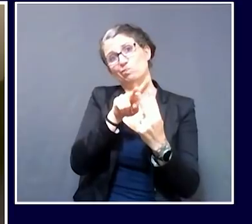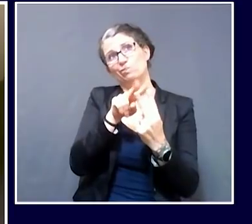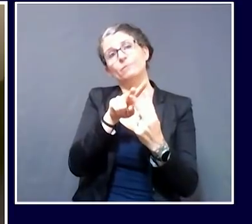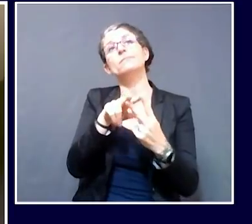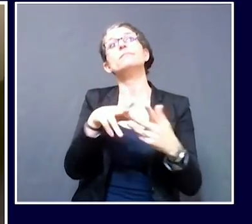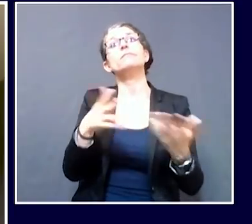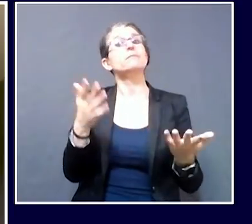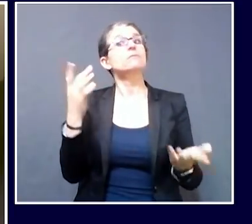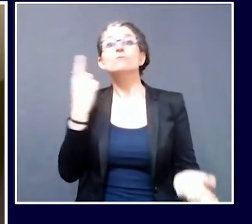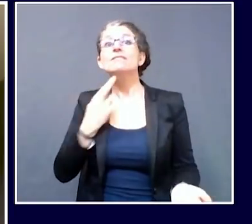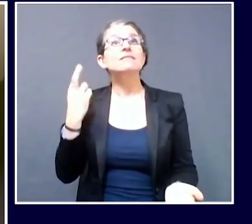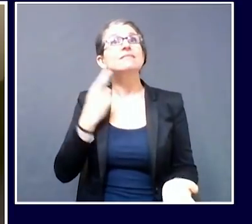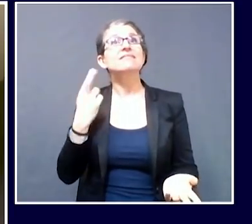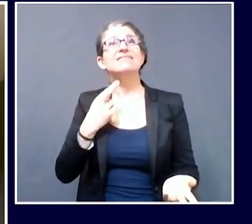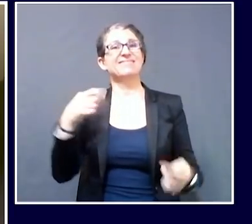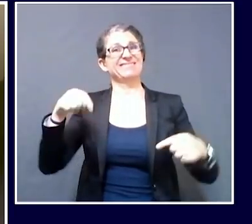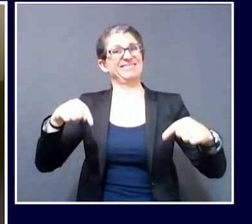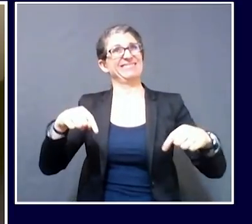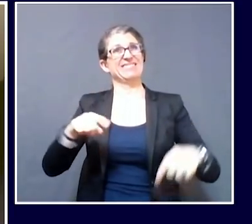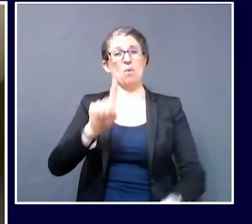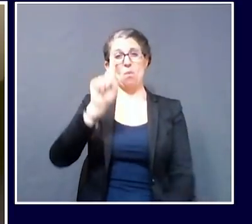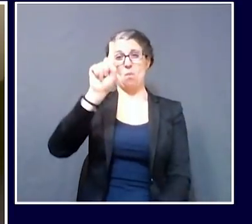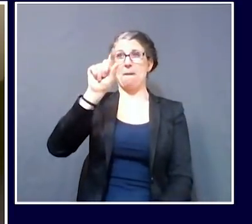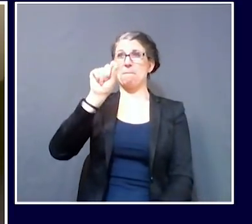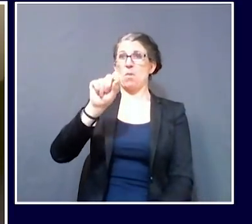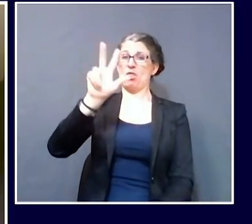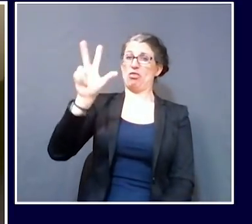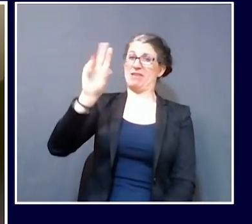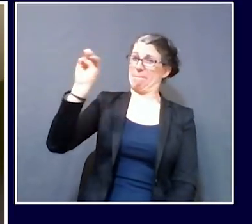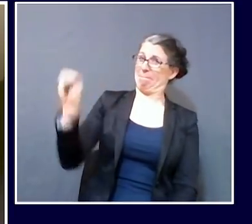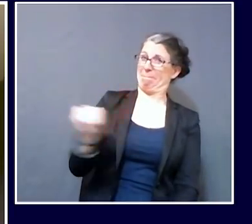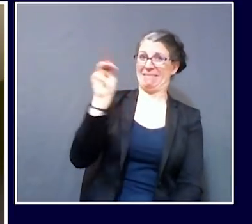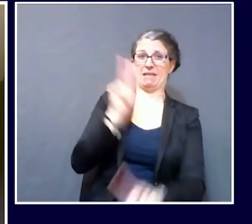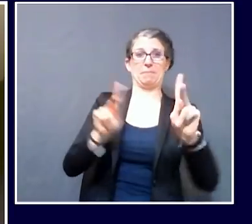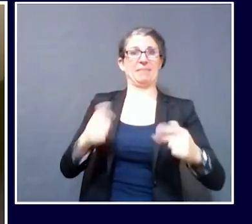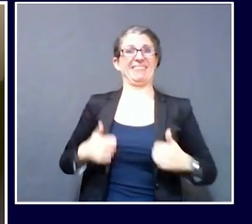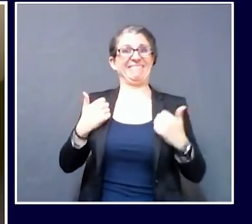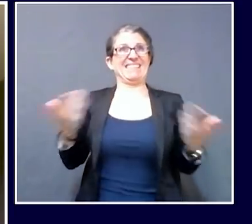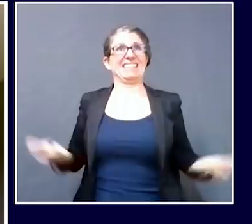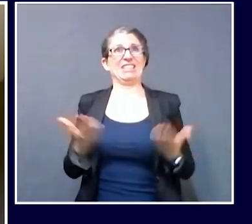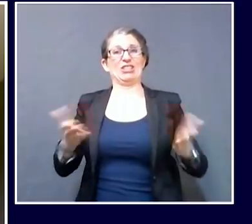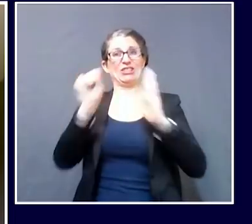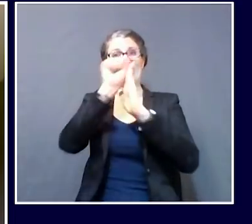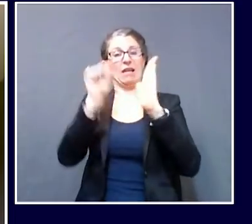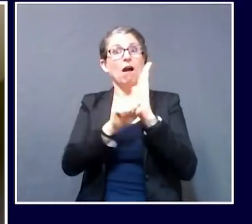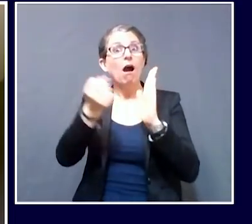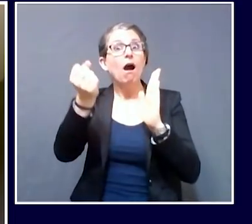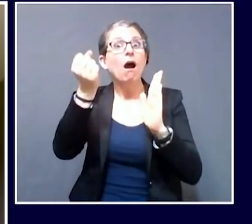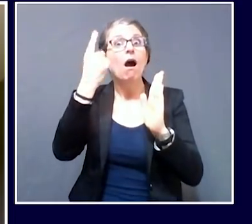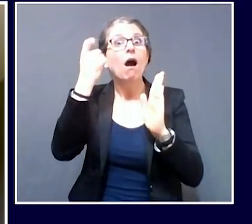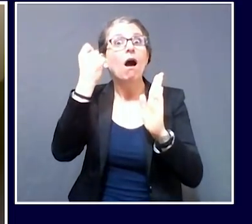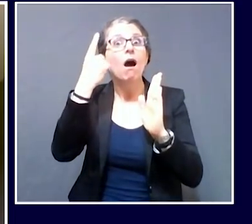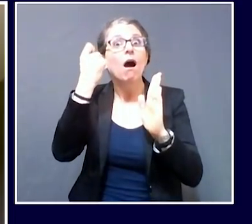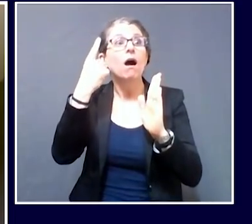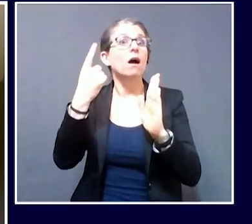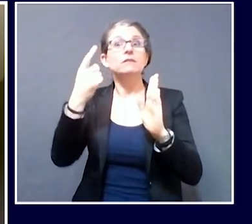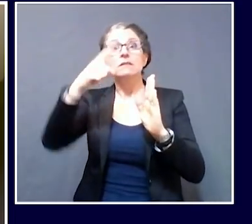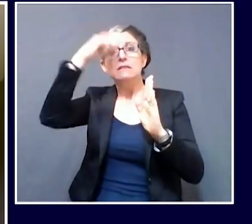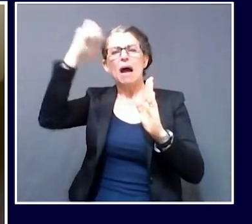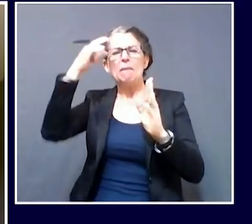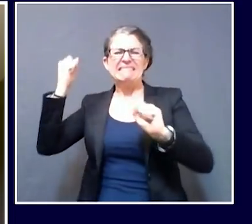feel strongly about welcoming tourists and tourism and wanted to have that economy open as much as possible.